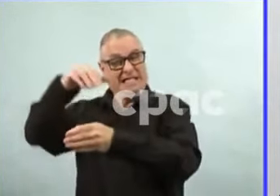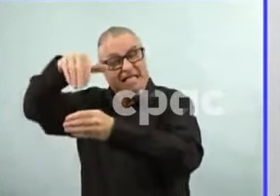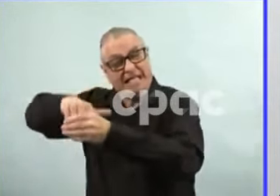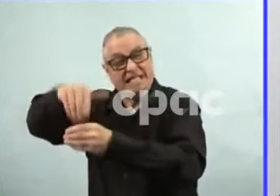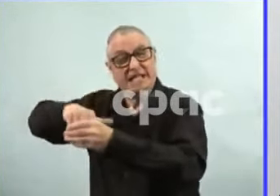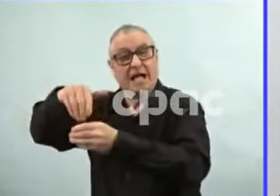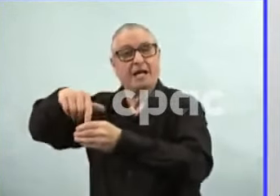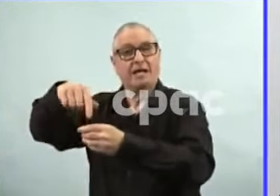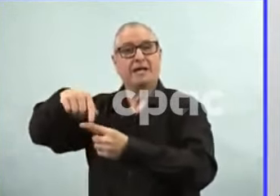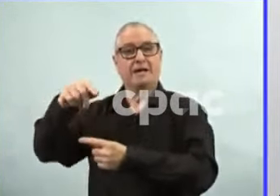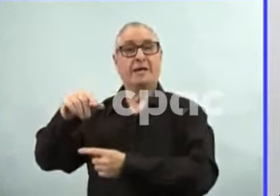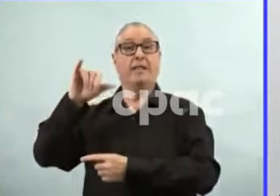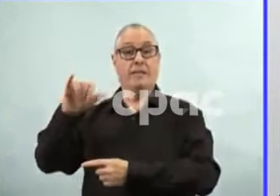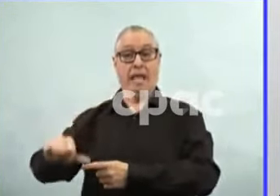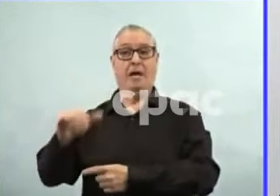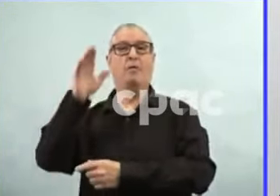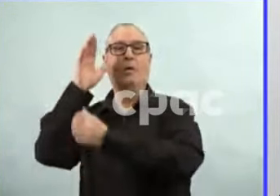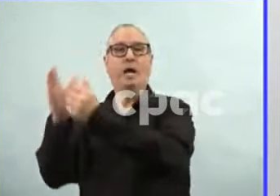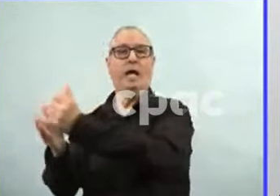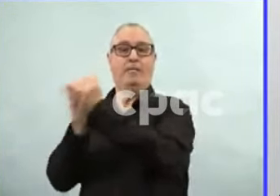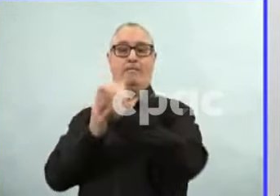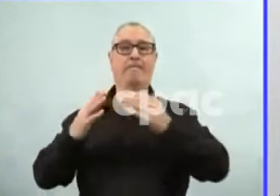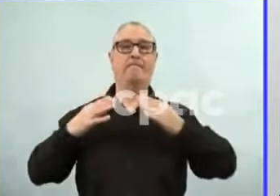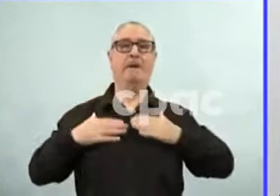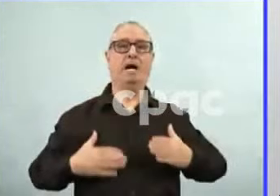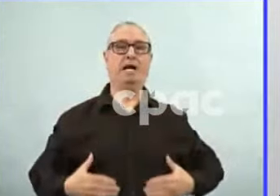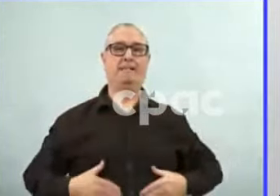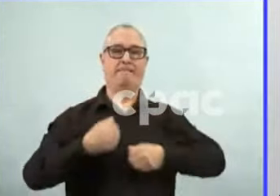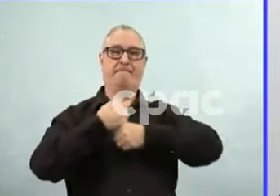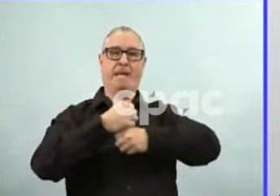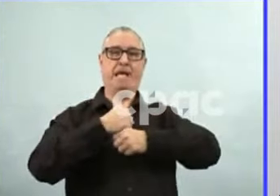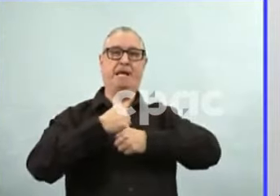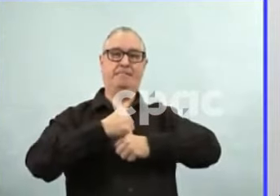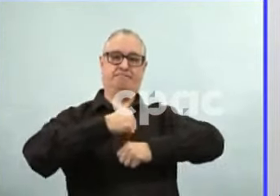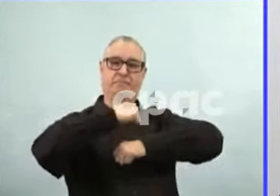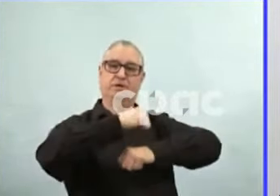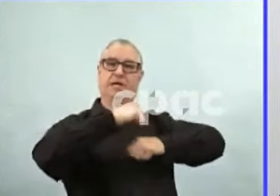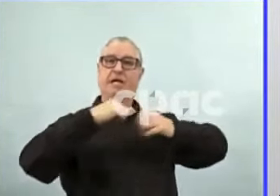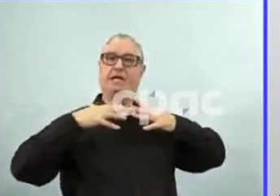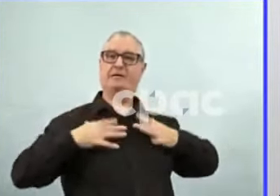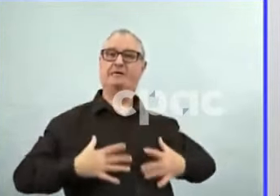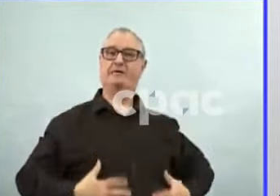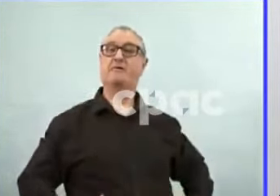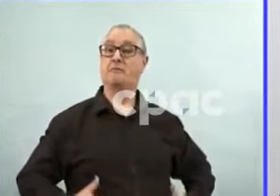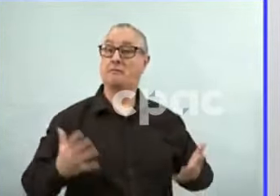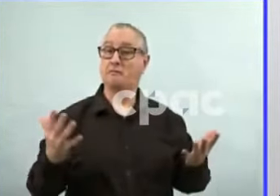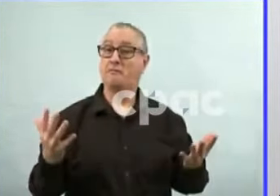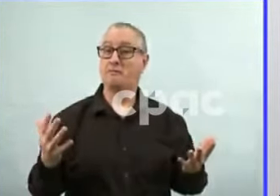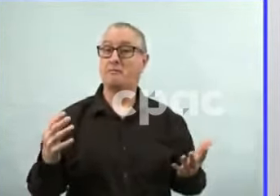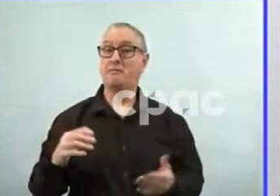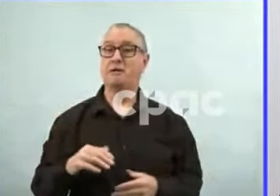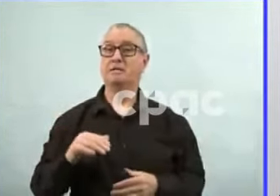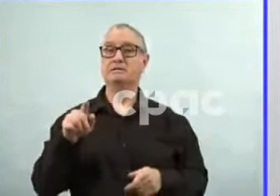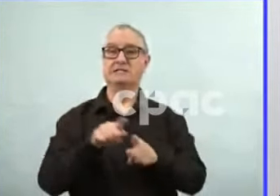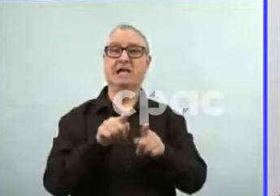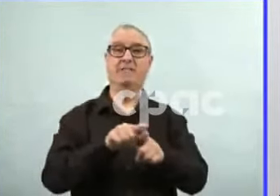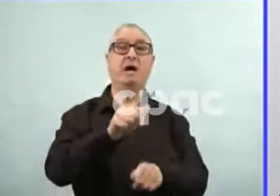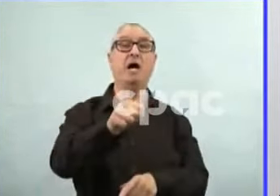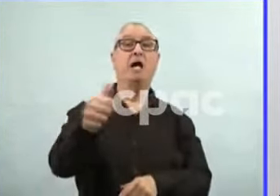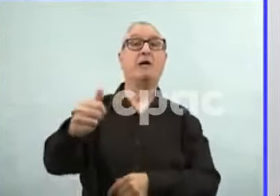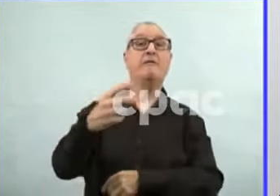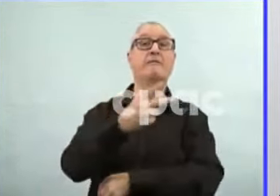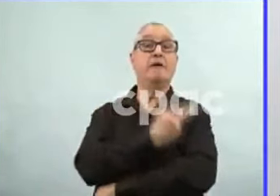using that small piece of virus, similar to how many vaccines in the past have also worked.